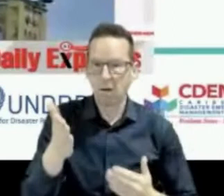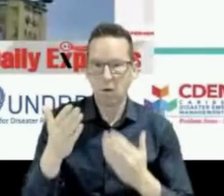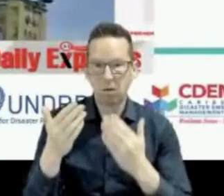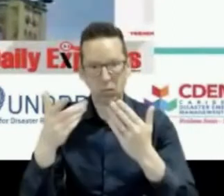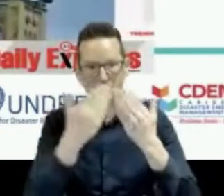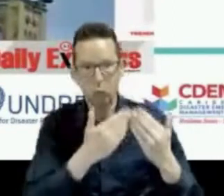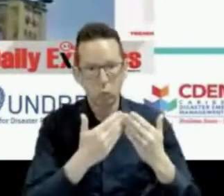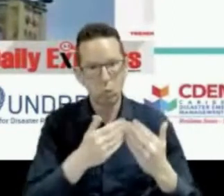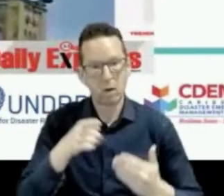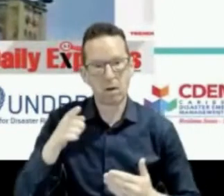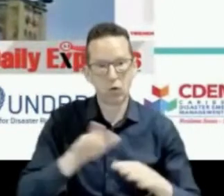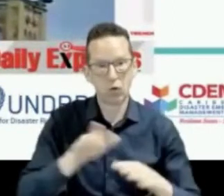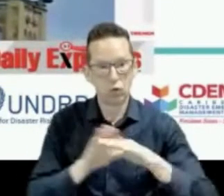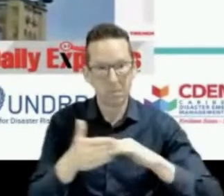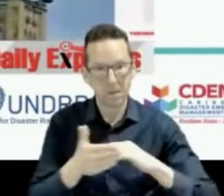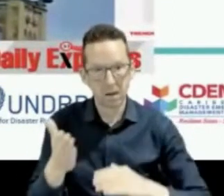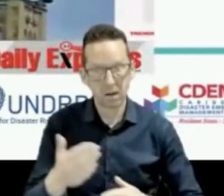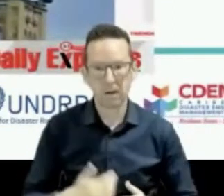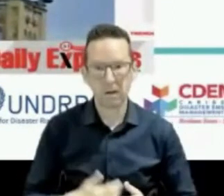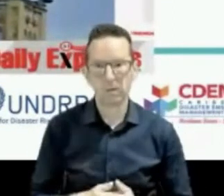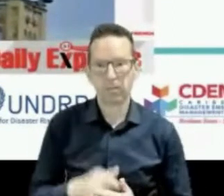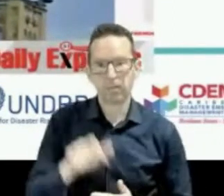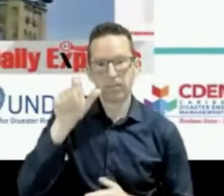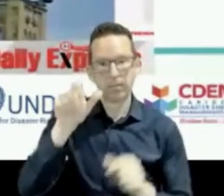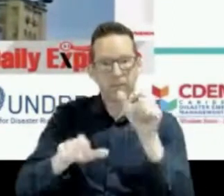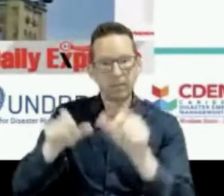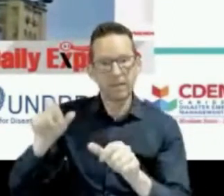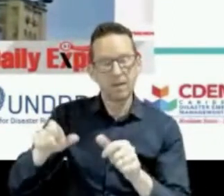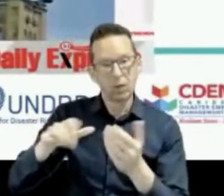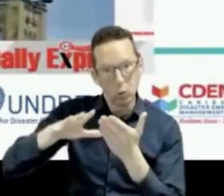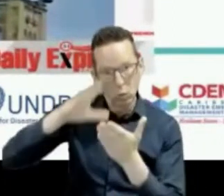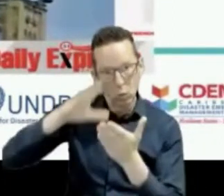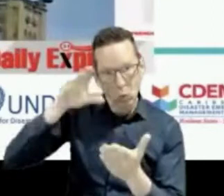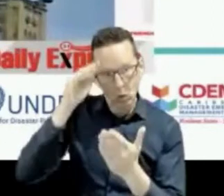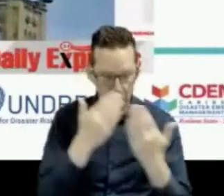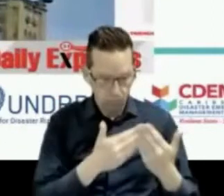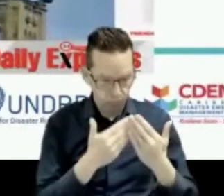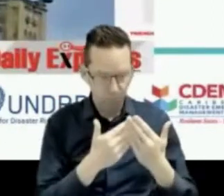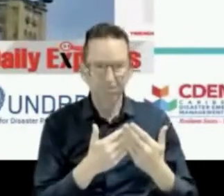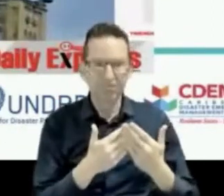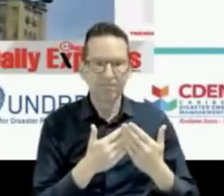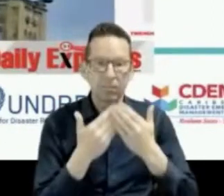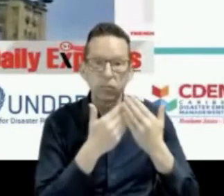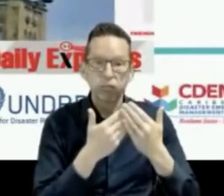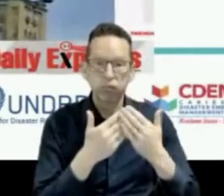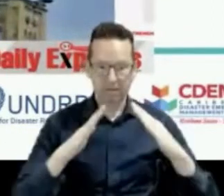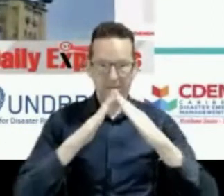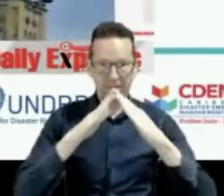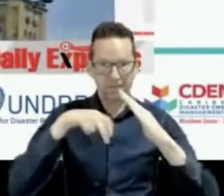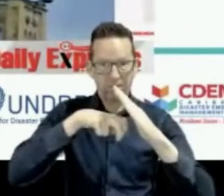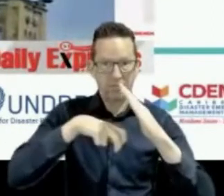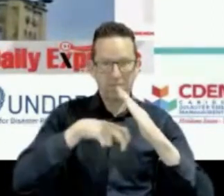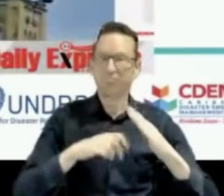actually injured when they're in a meeting in a classroom. So they weren't even outdoors. Buildings and infrastructure are, of course,